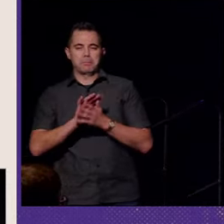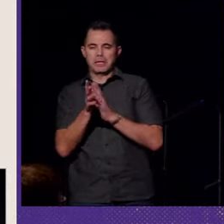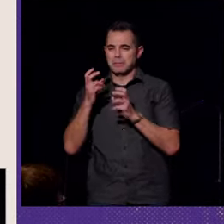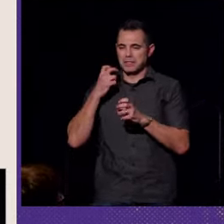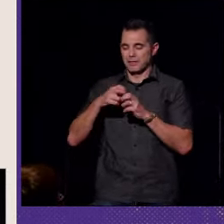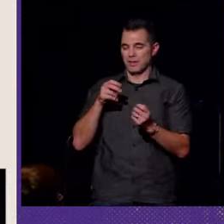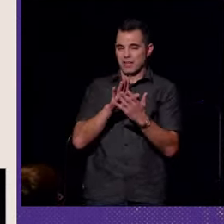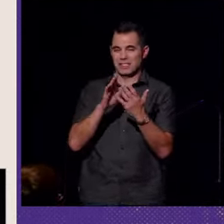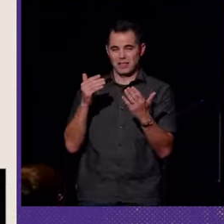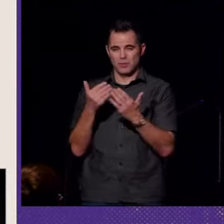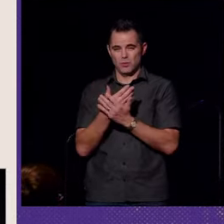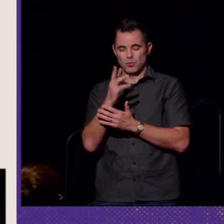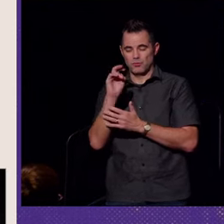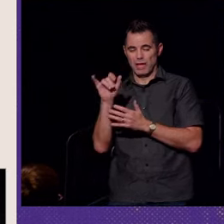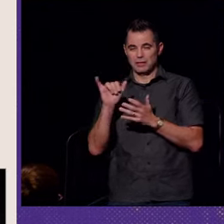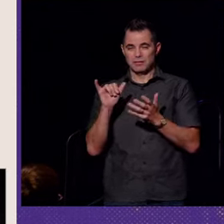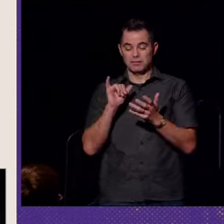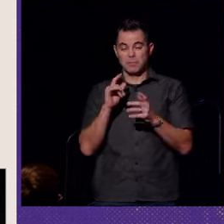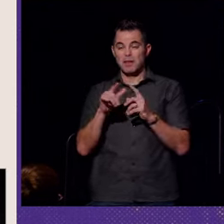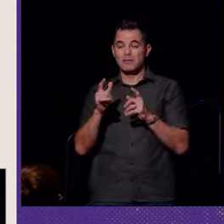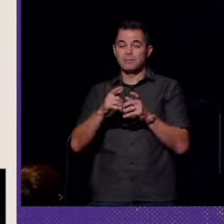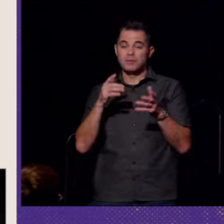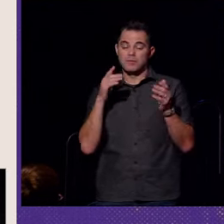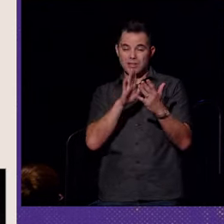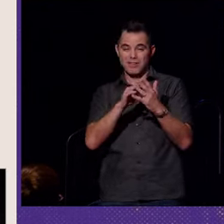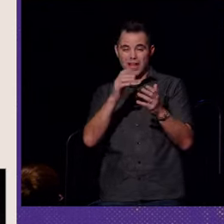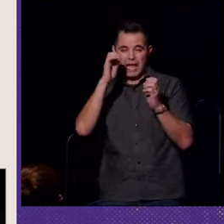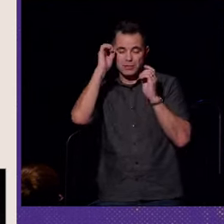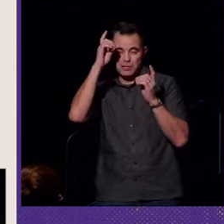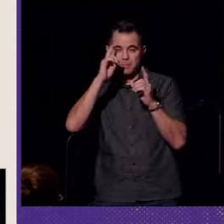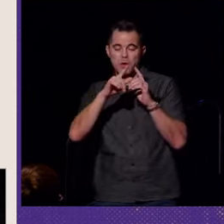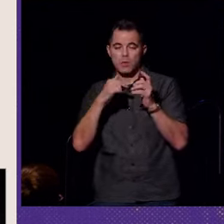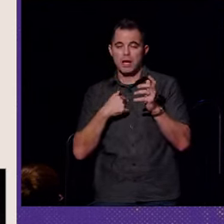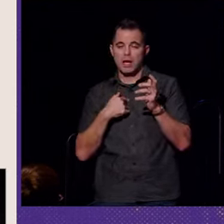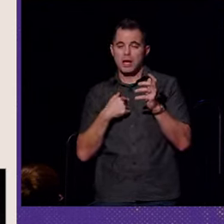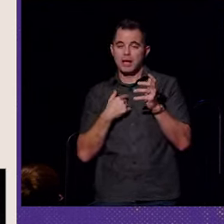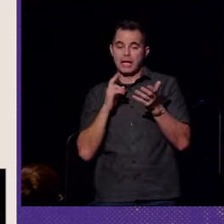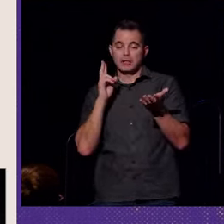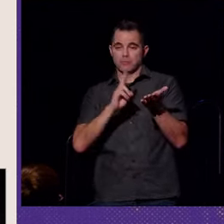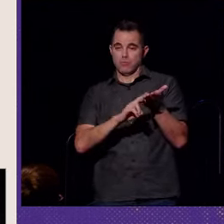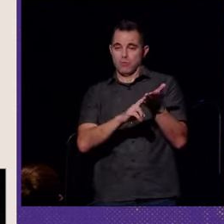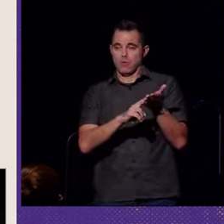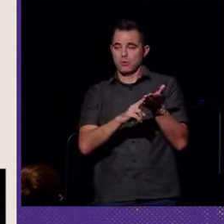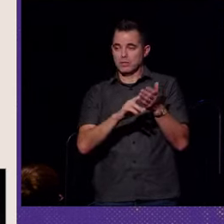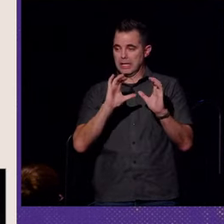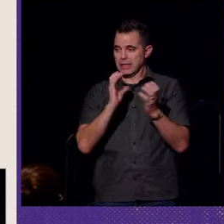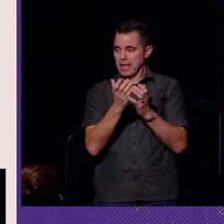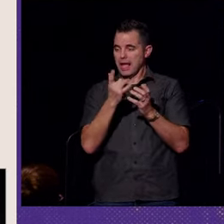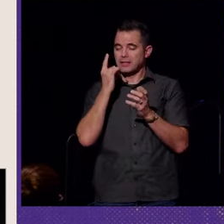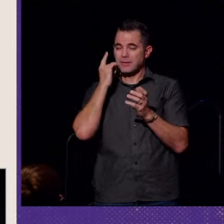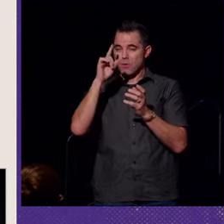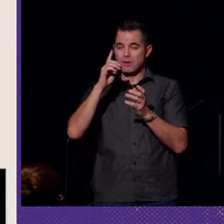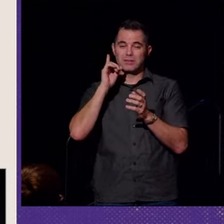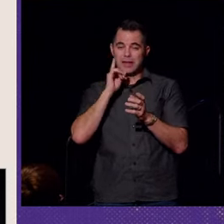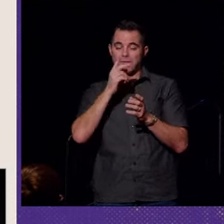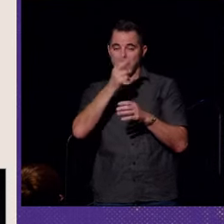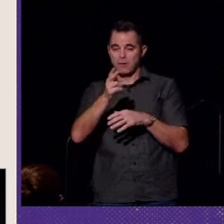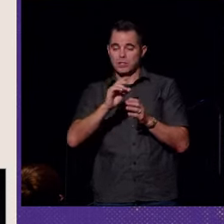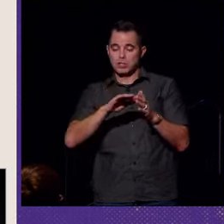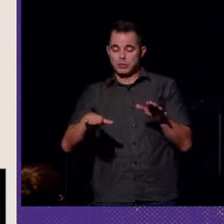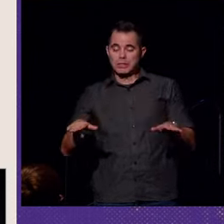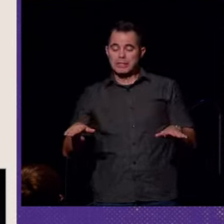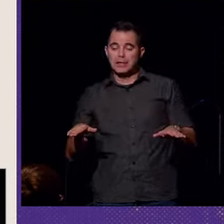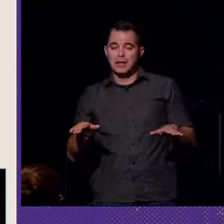of special treatment and special education, but when I was involved in the class for deaf and hard of hearing